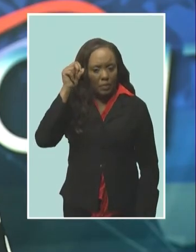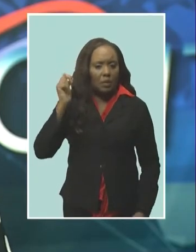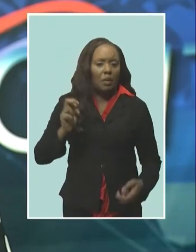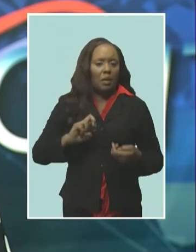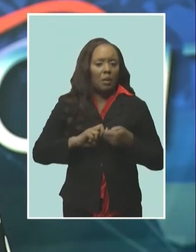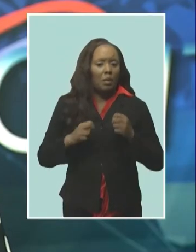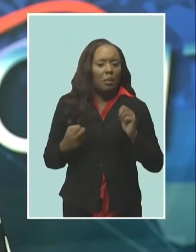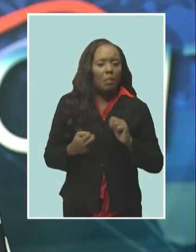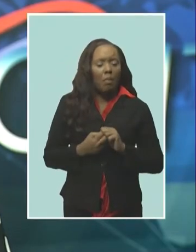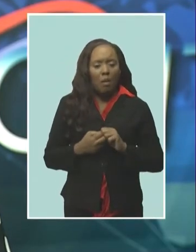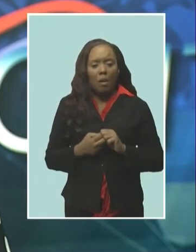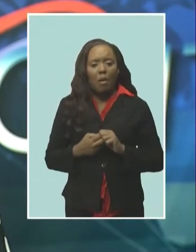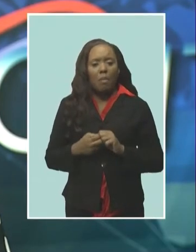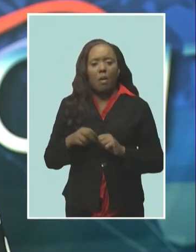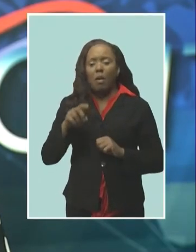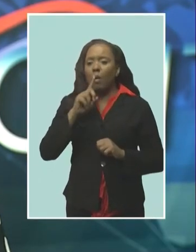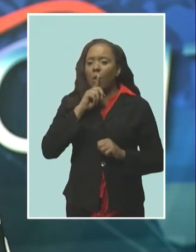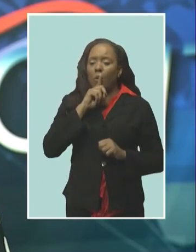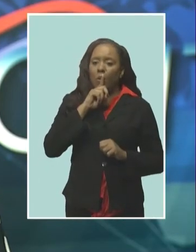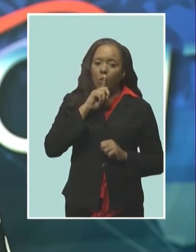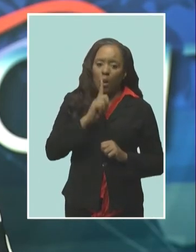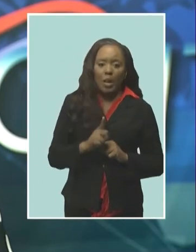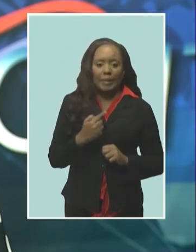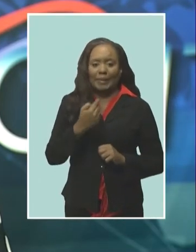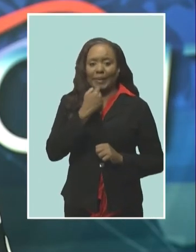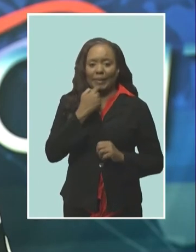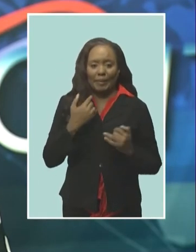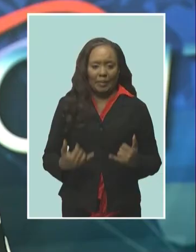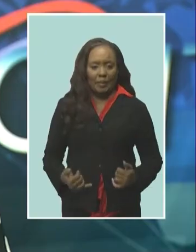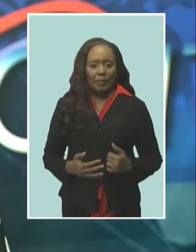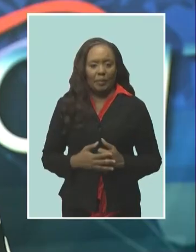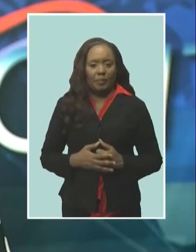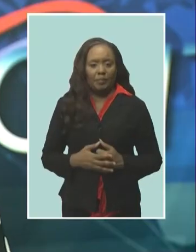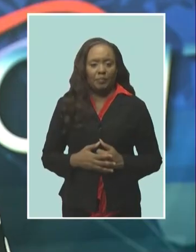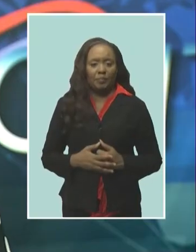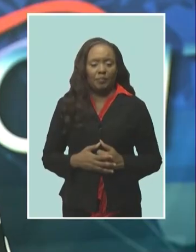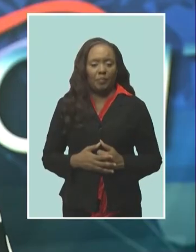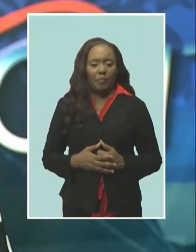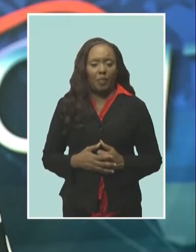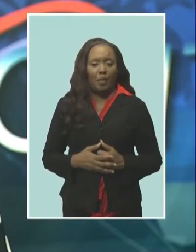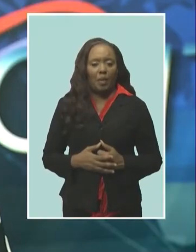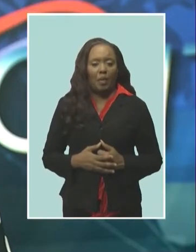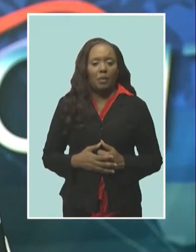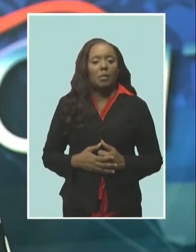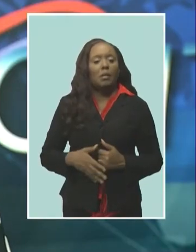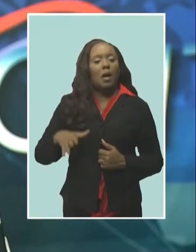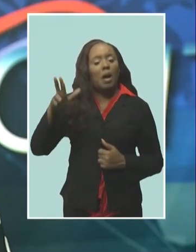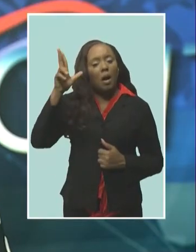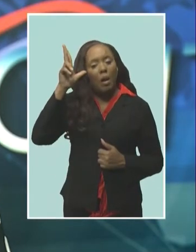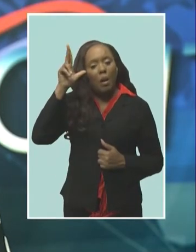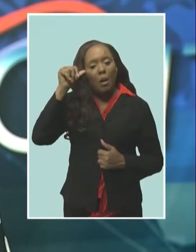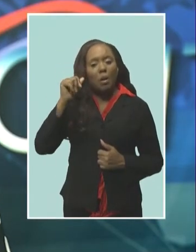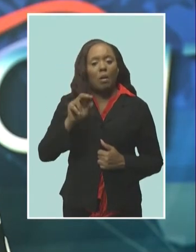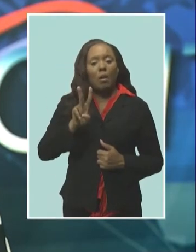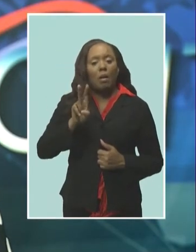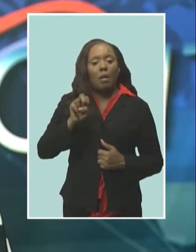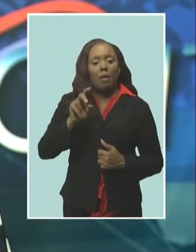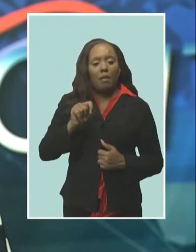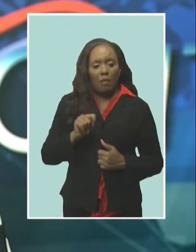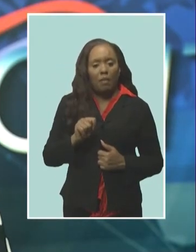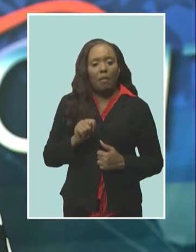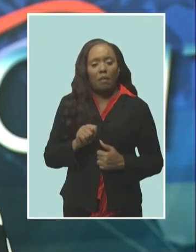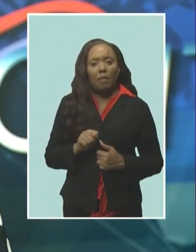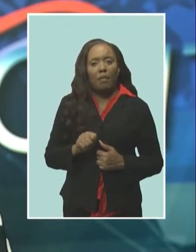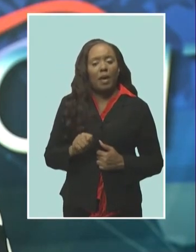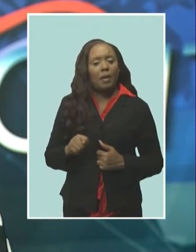highlighted by equine surgeon dr jonathan white who was a recent victim himself after a female horse and her foal were